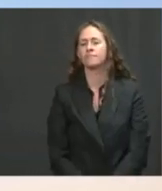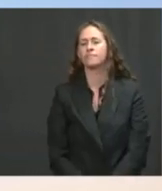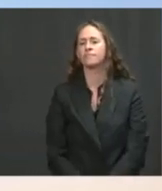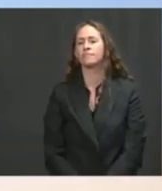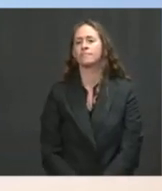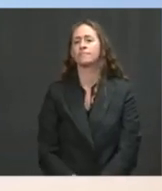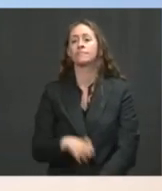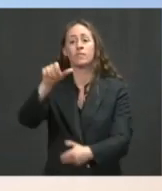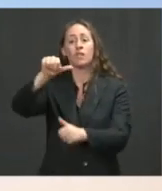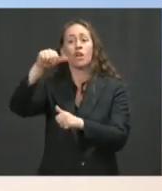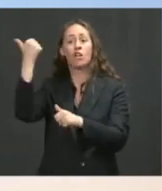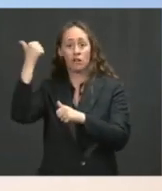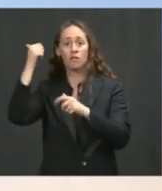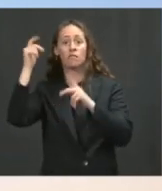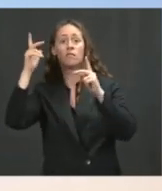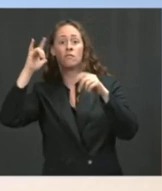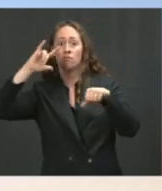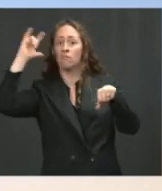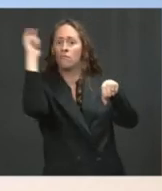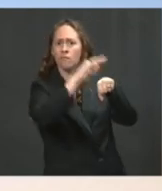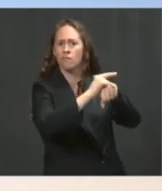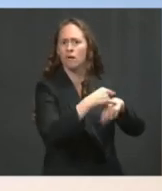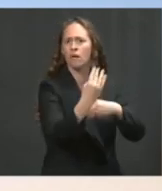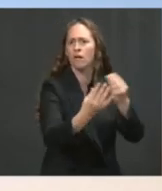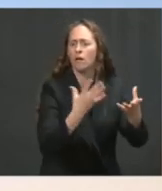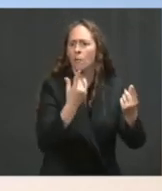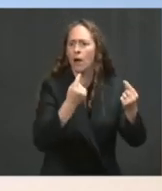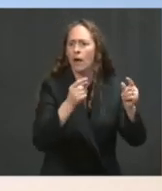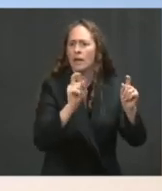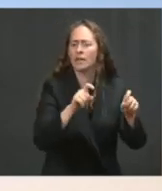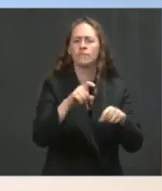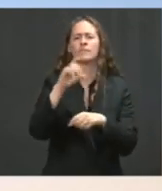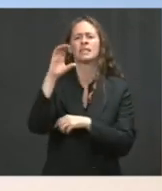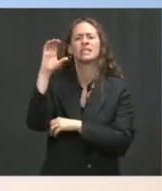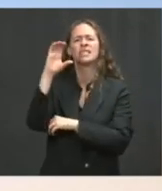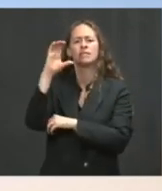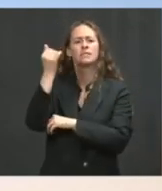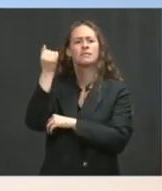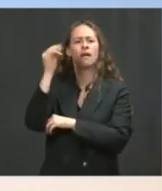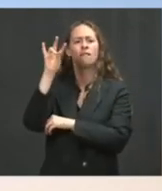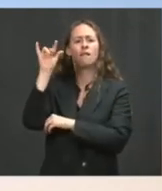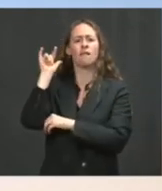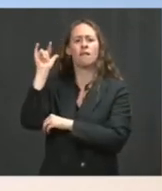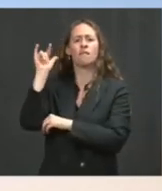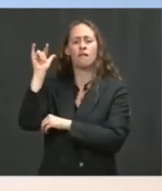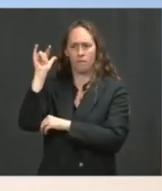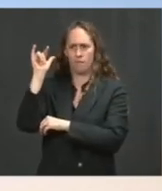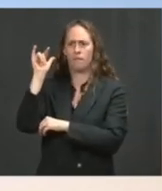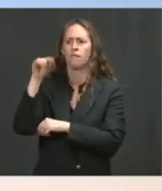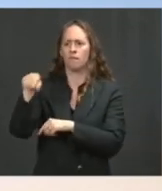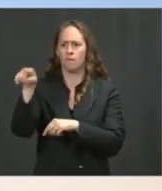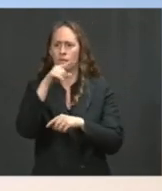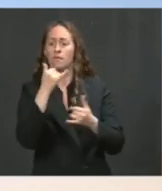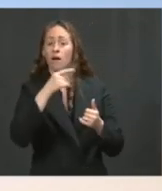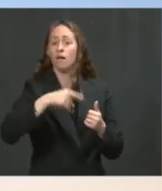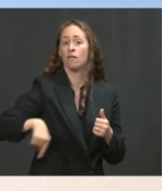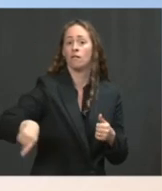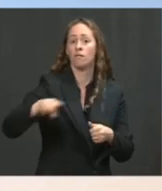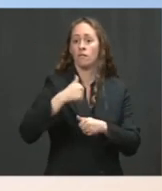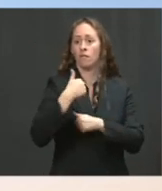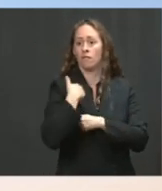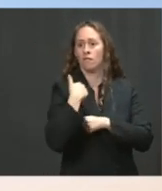Additionally, seven C-17s have departed. These flights lifted approximately 700 to 800 passengers, and we can confirm